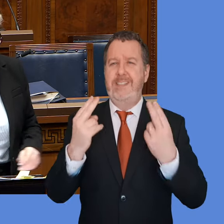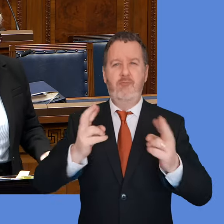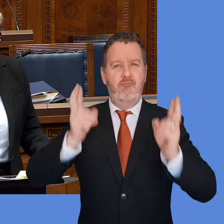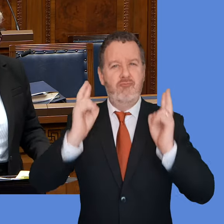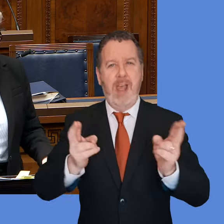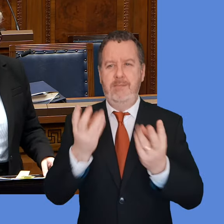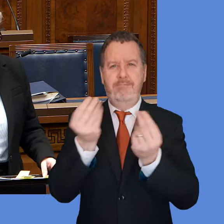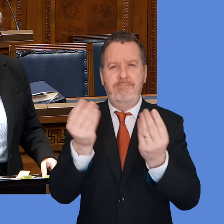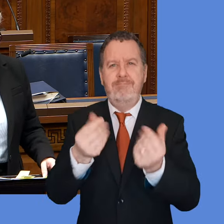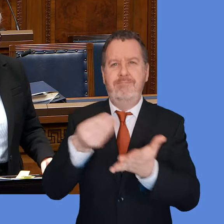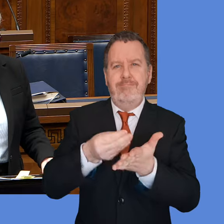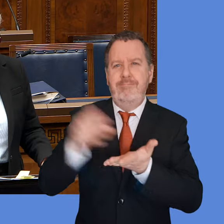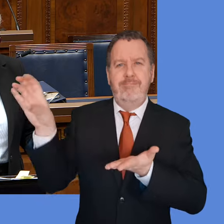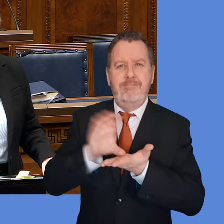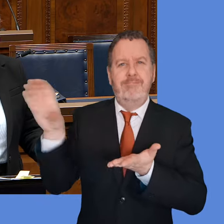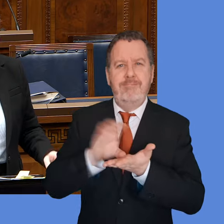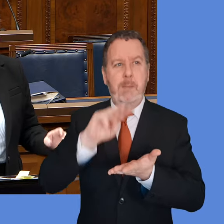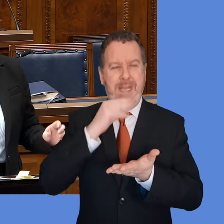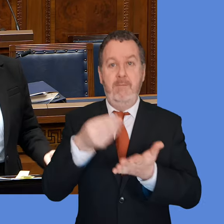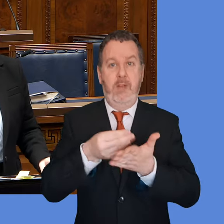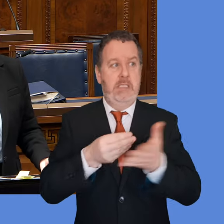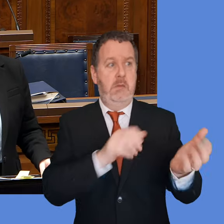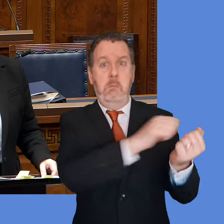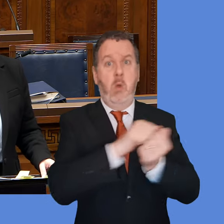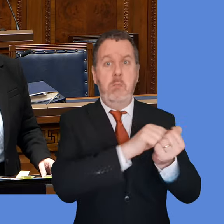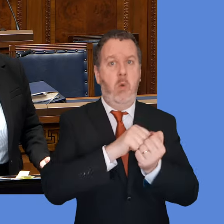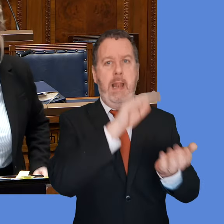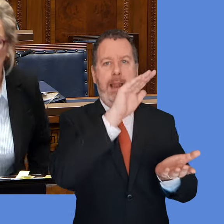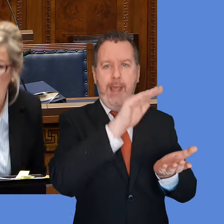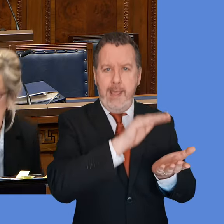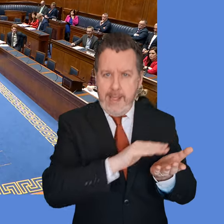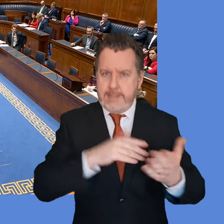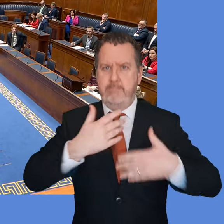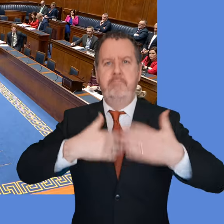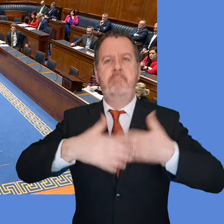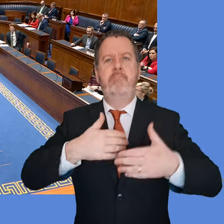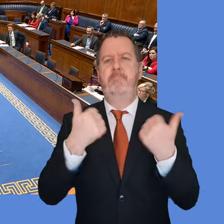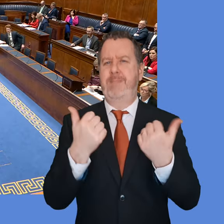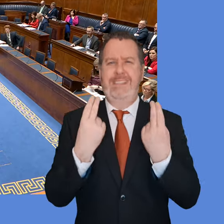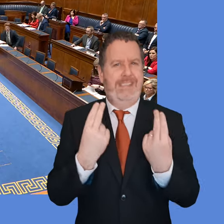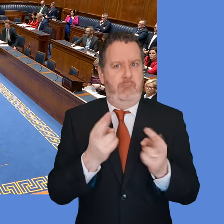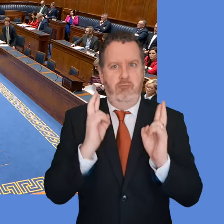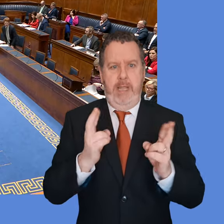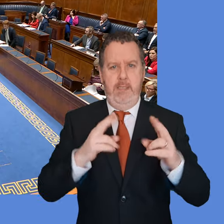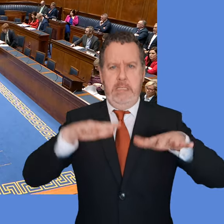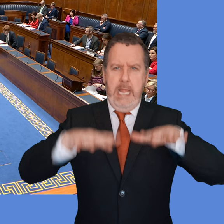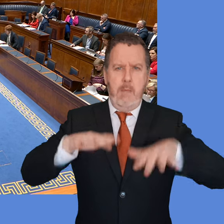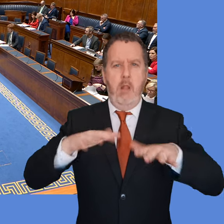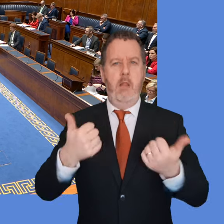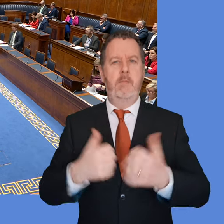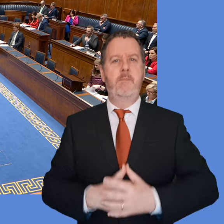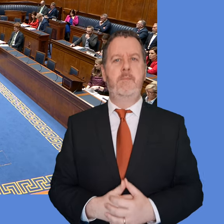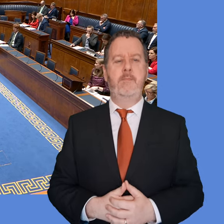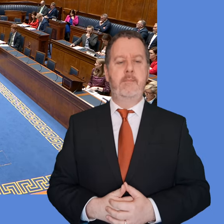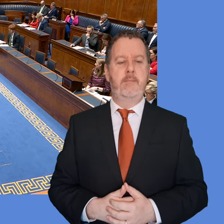we can put our finances on a more stable footing. We have to get this fundamental right. Paula Bradshaw. Thank you, Mr